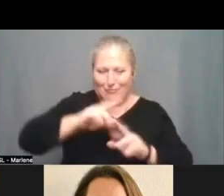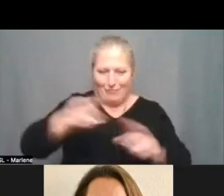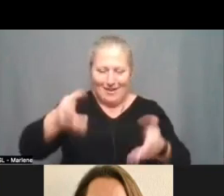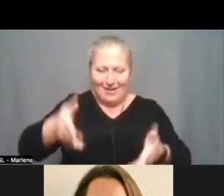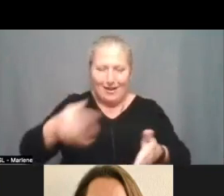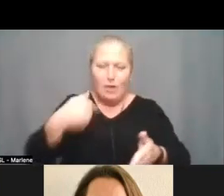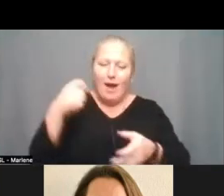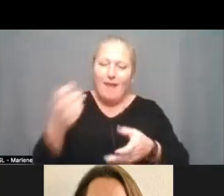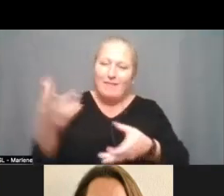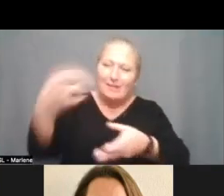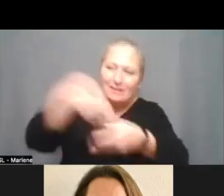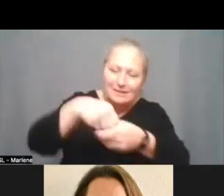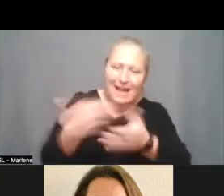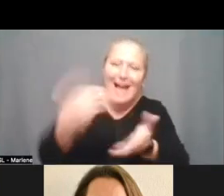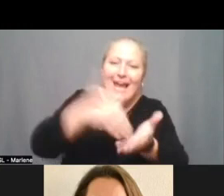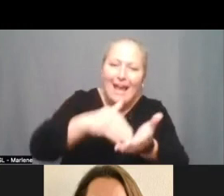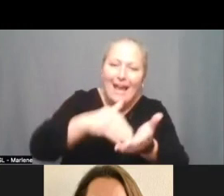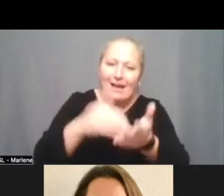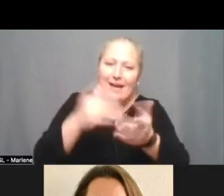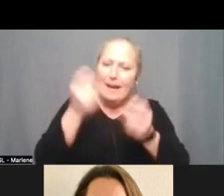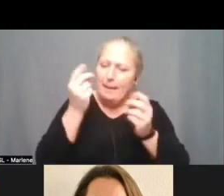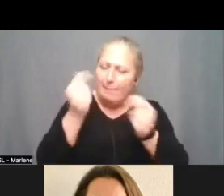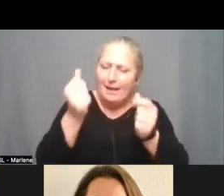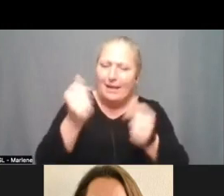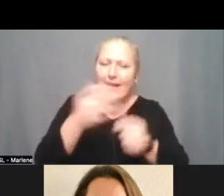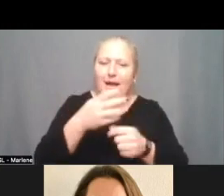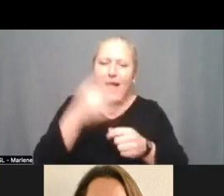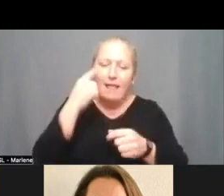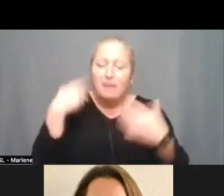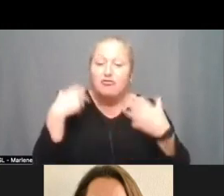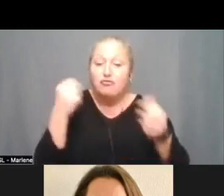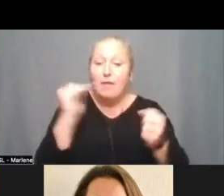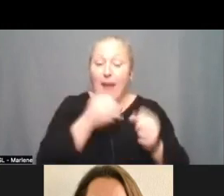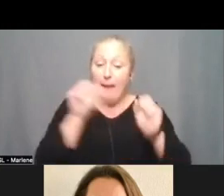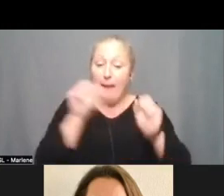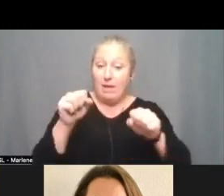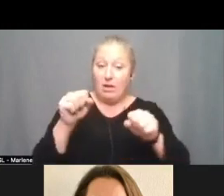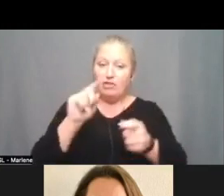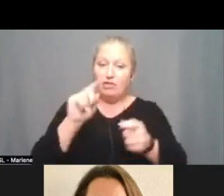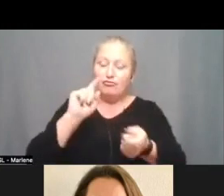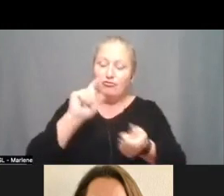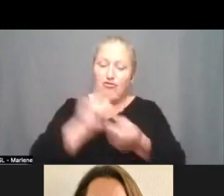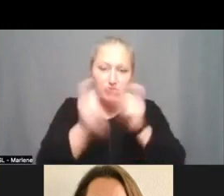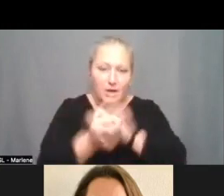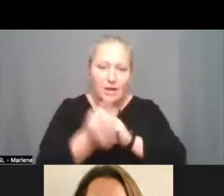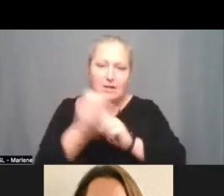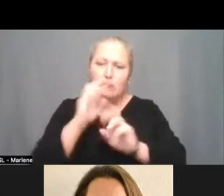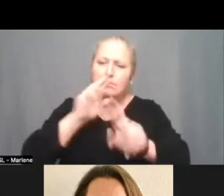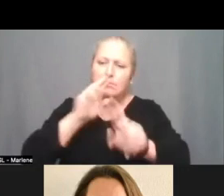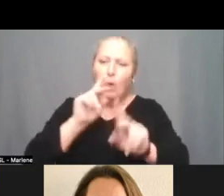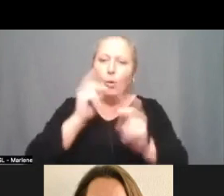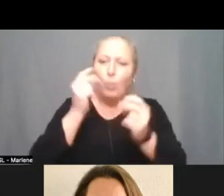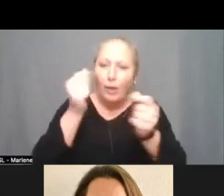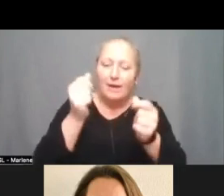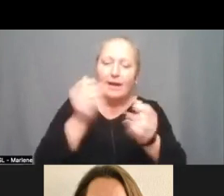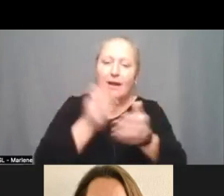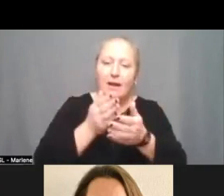immediately i think strengthening our ability to turn that around and and respond quickly again through